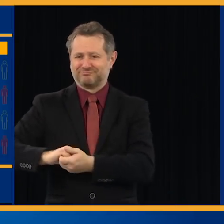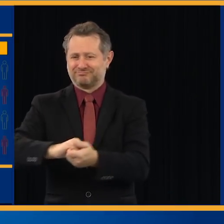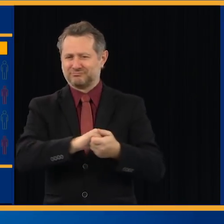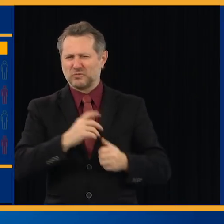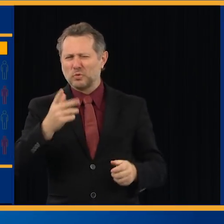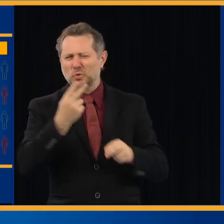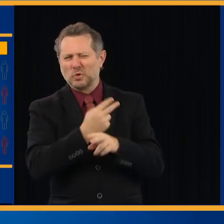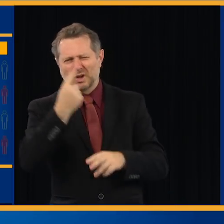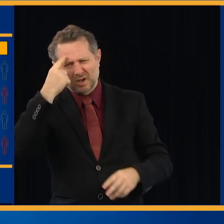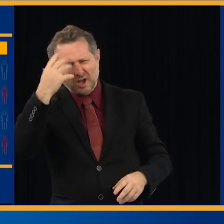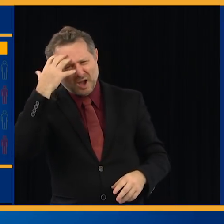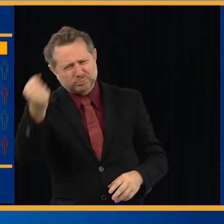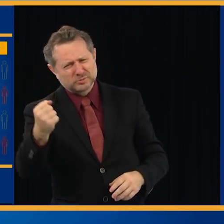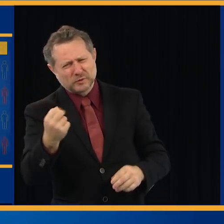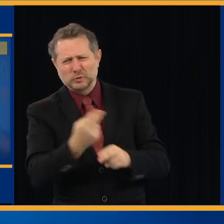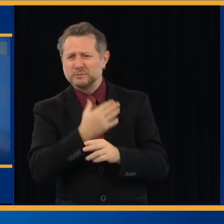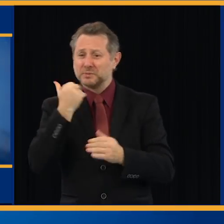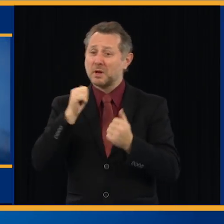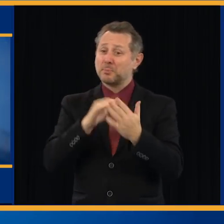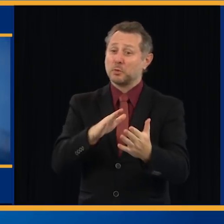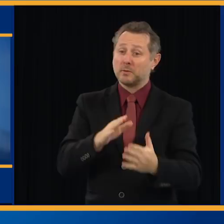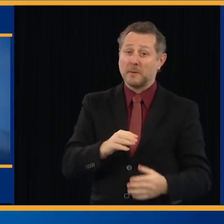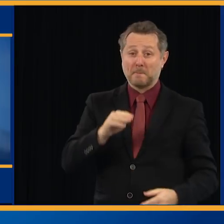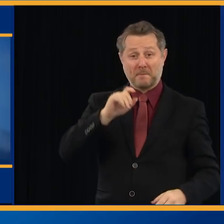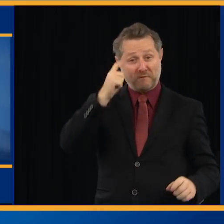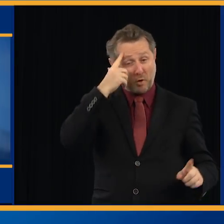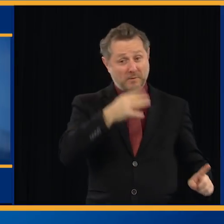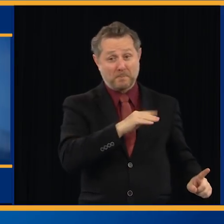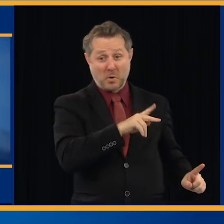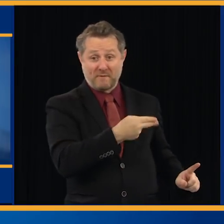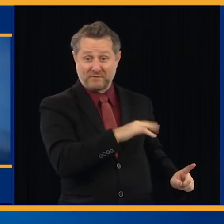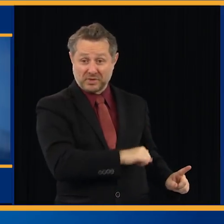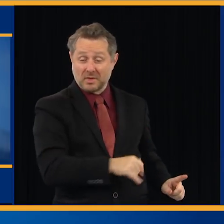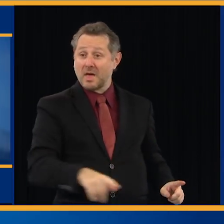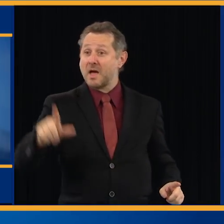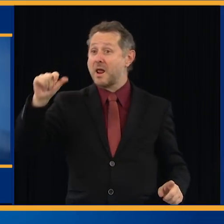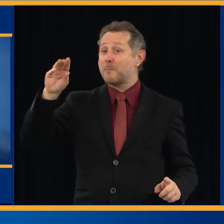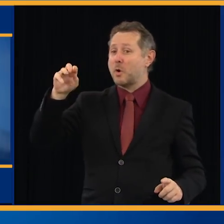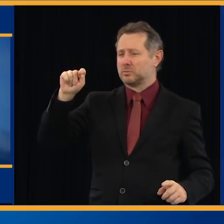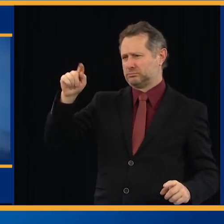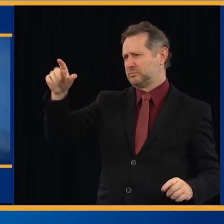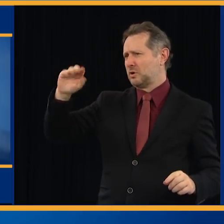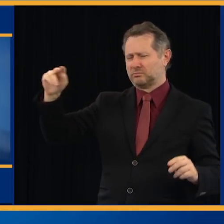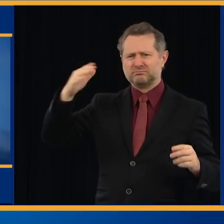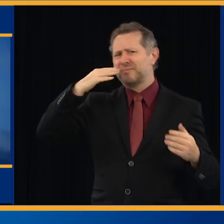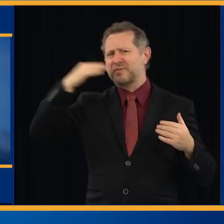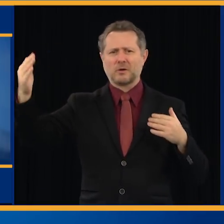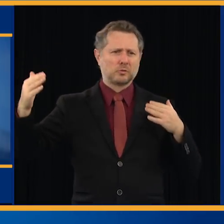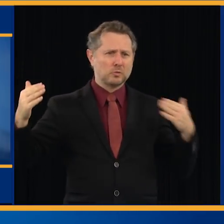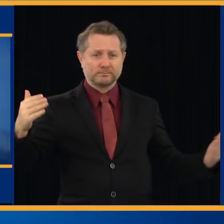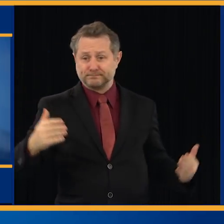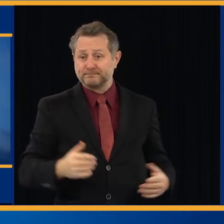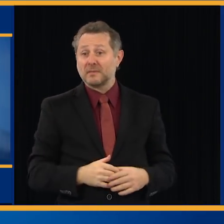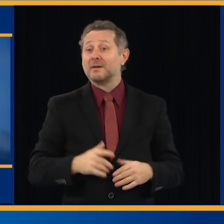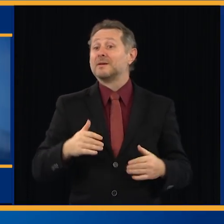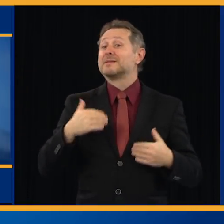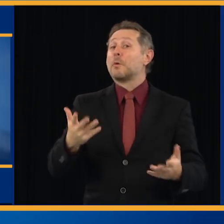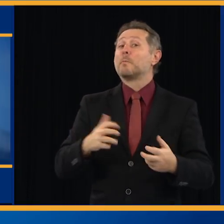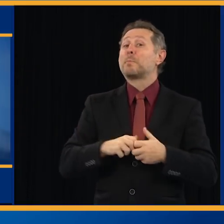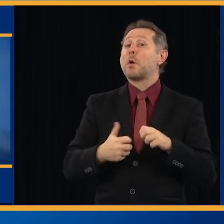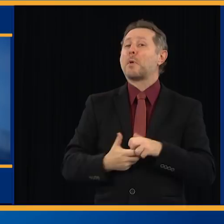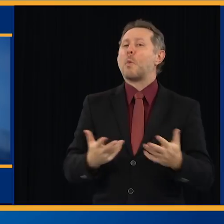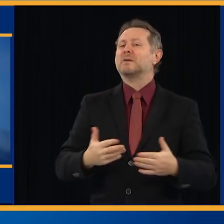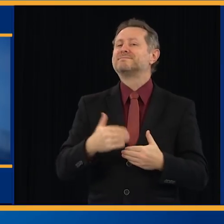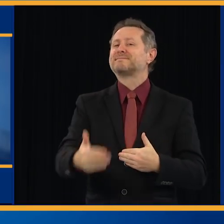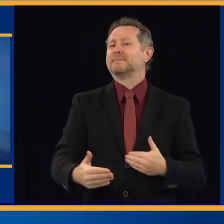with Governor Murphy and Governor Lamont on that, and I want to thank them very much. Next problem. Stone to stone across the